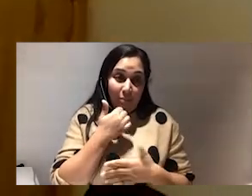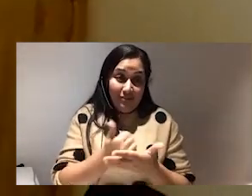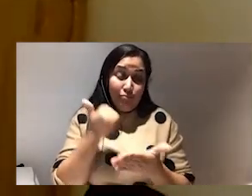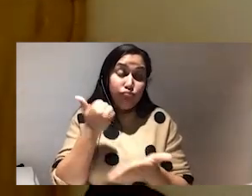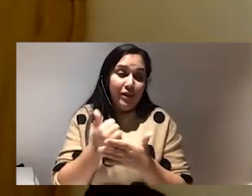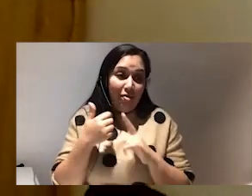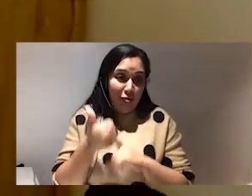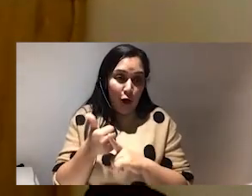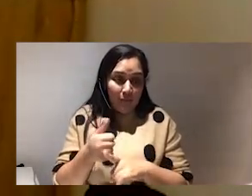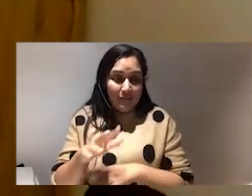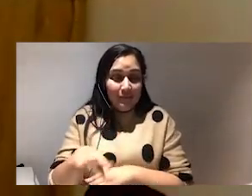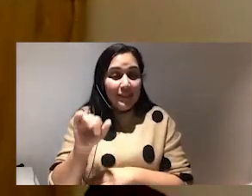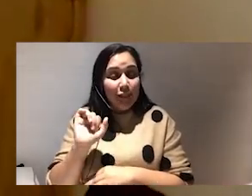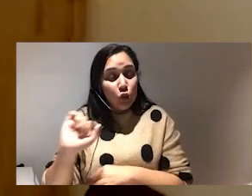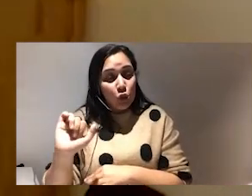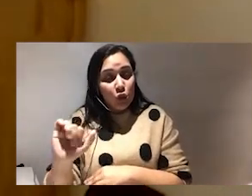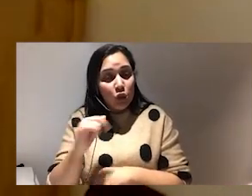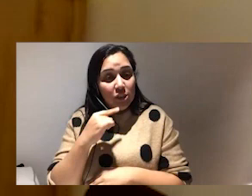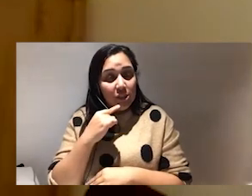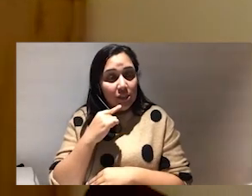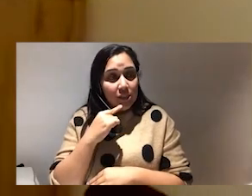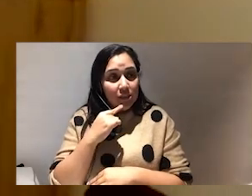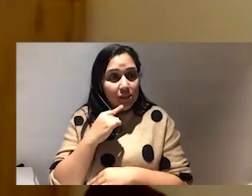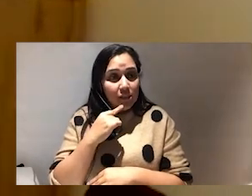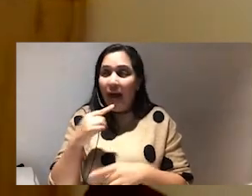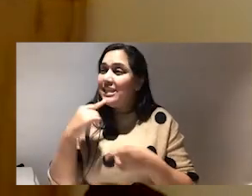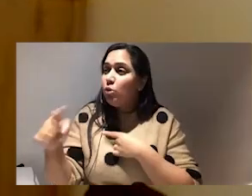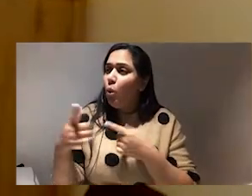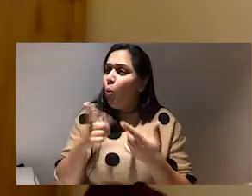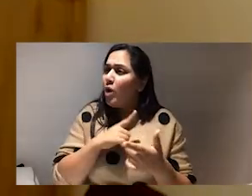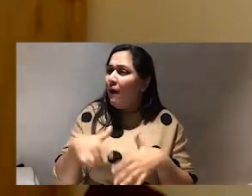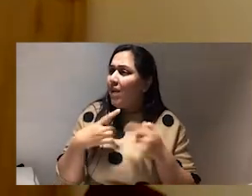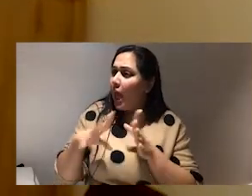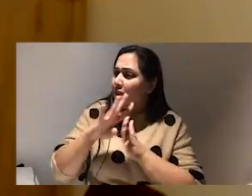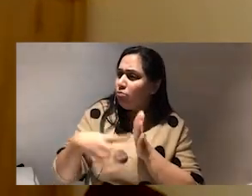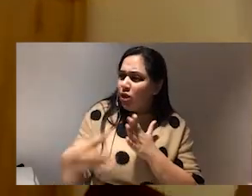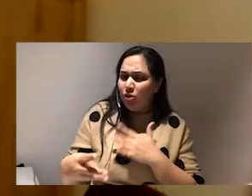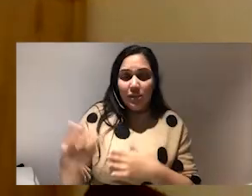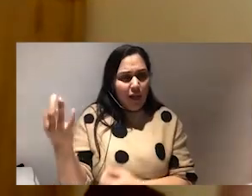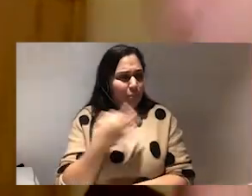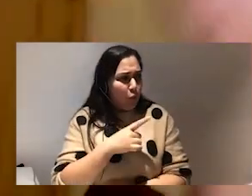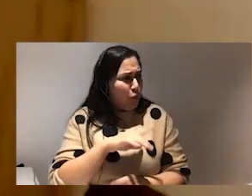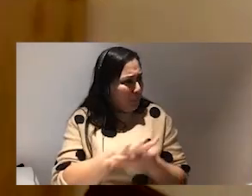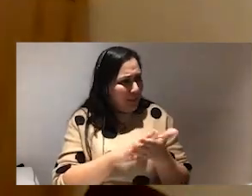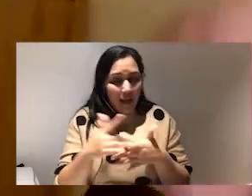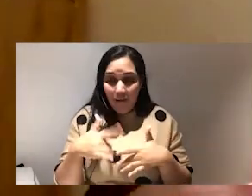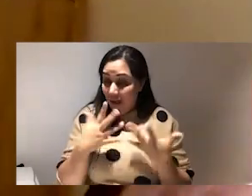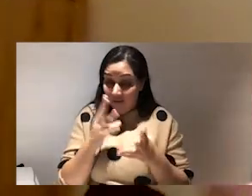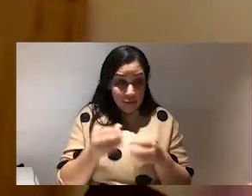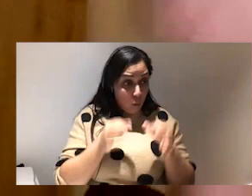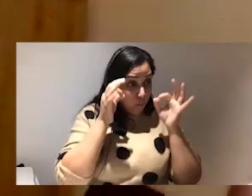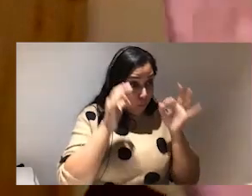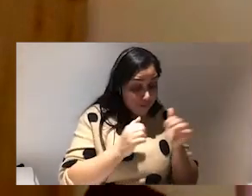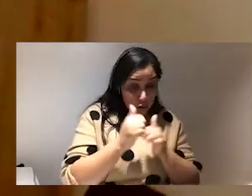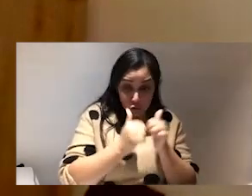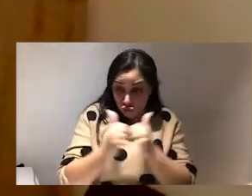um and she and I was like why do I feel like a spreadsheet and she was like what do you mean and I was like everything is so perfectly constructed